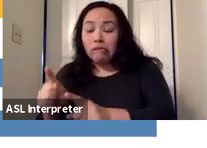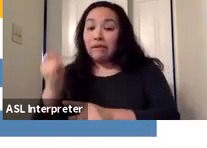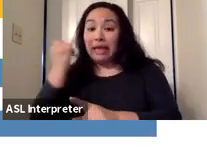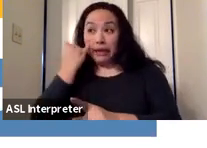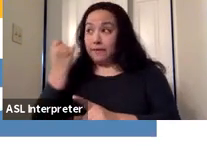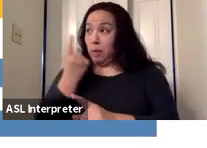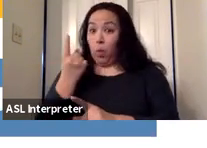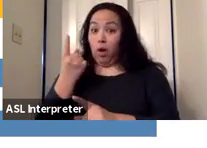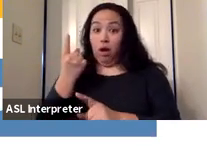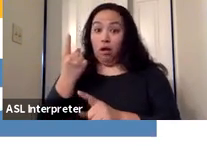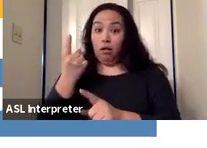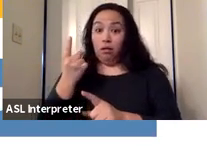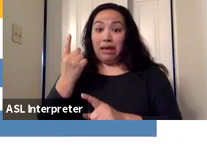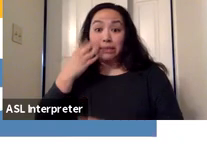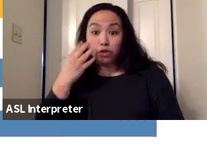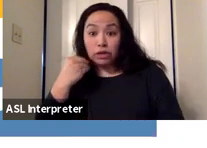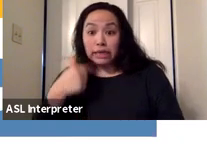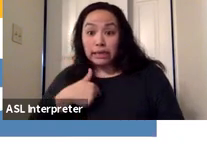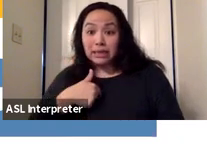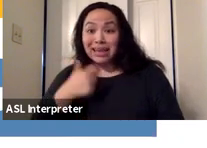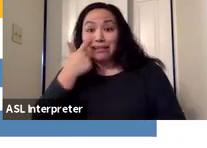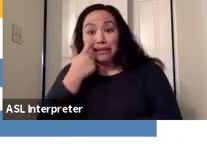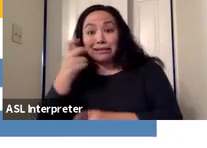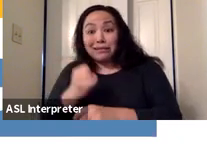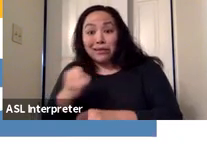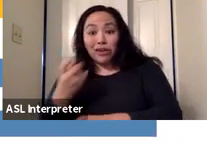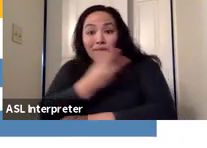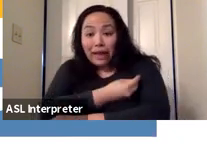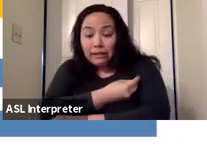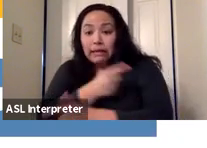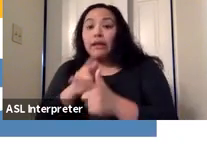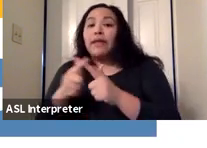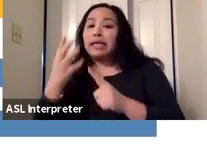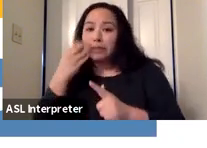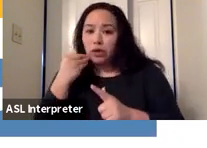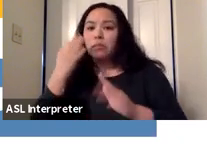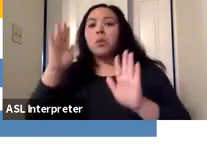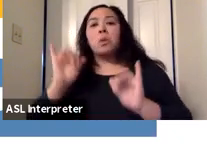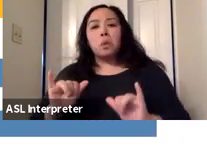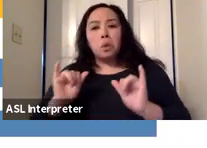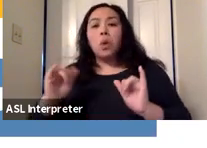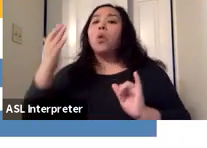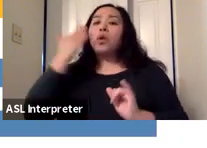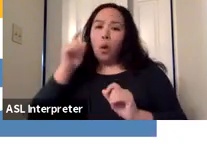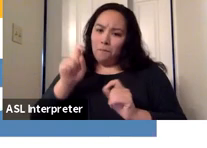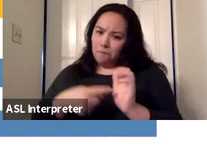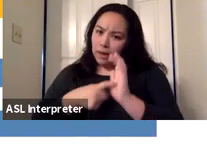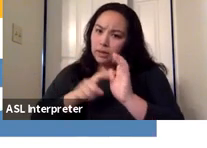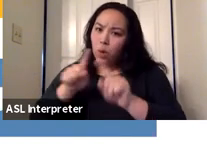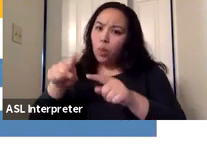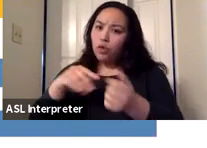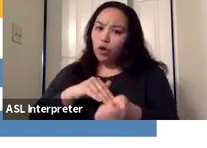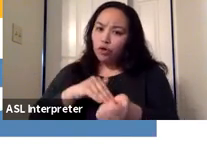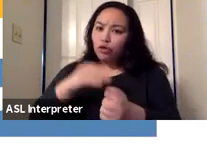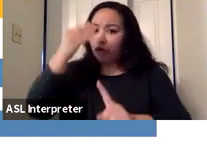in an individual who got the vaccine, that they know that they should seek out medical attention, and also that they should let the provider